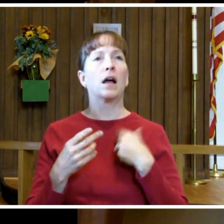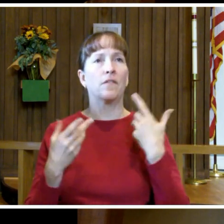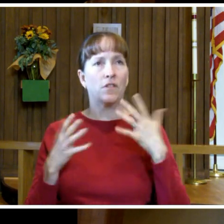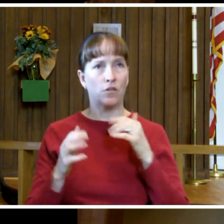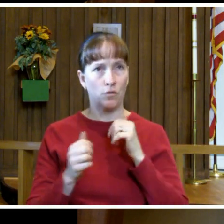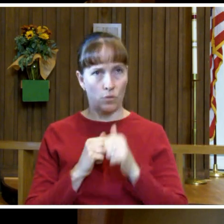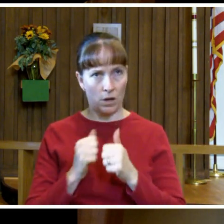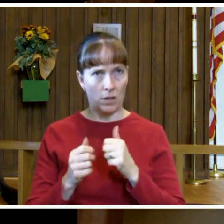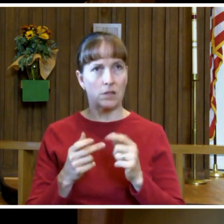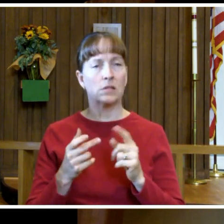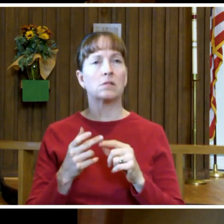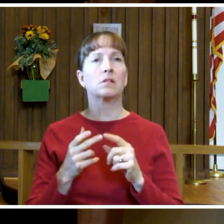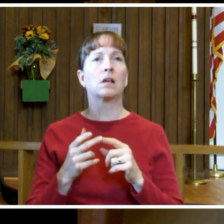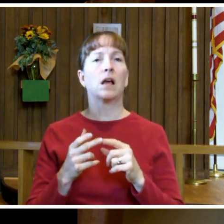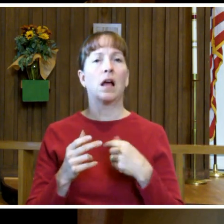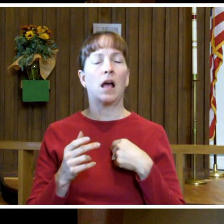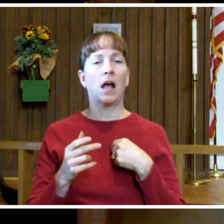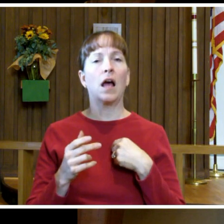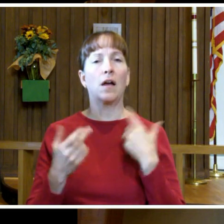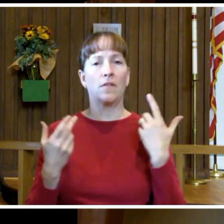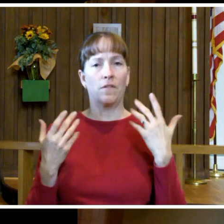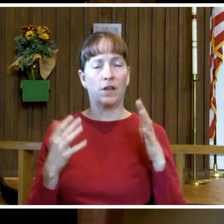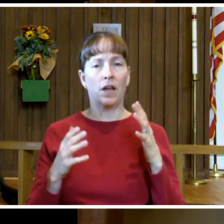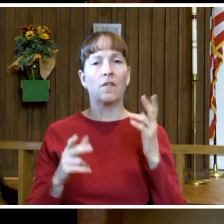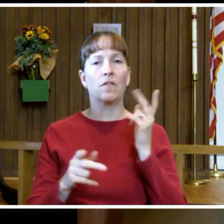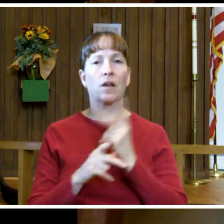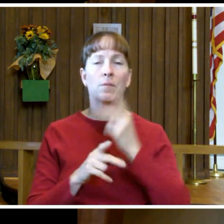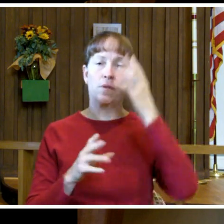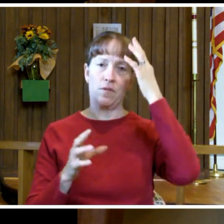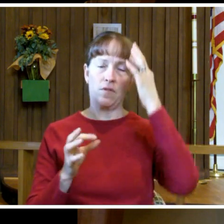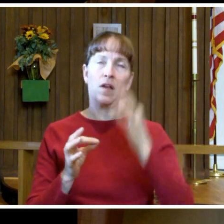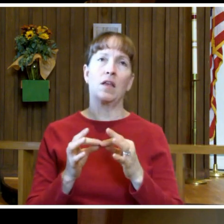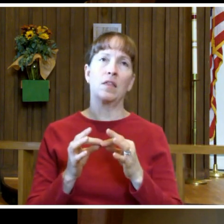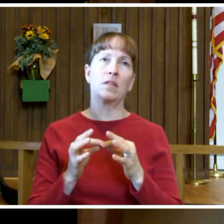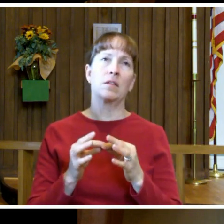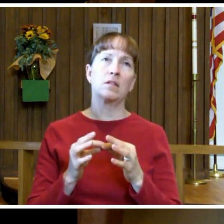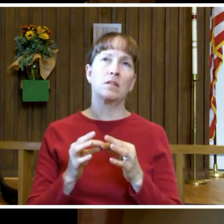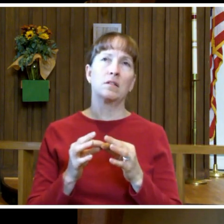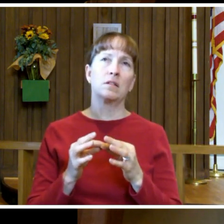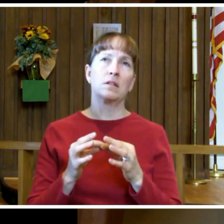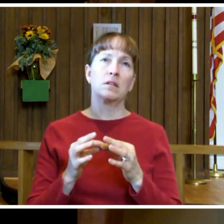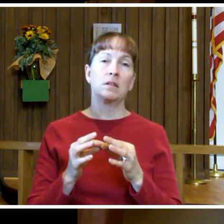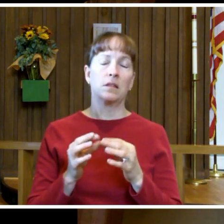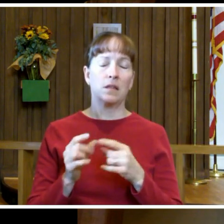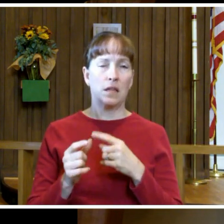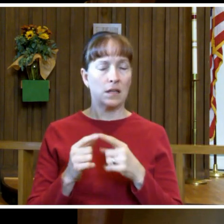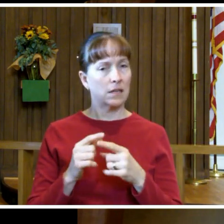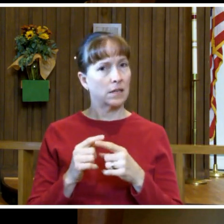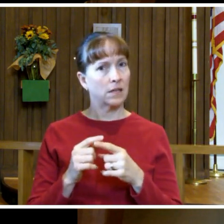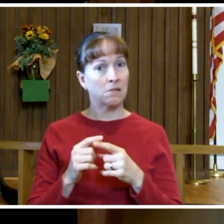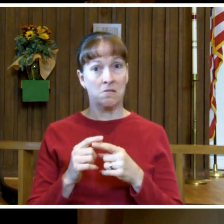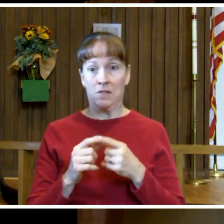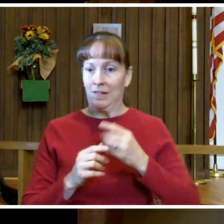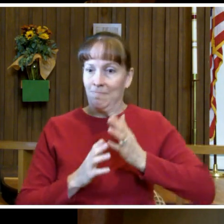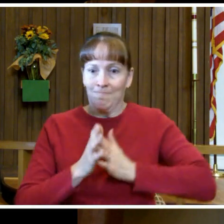finished the race. I have kept the faith. But then he really gets warmed up. The